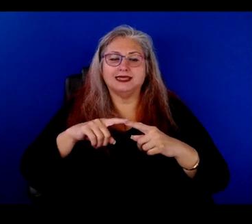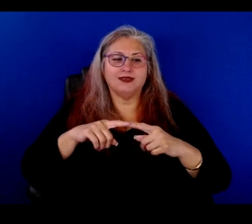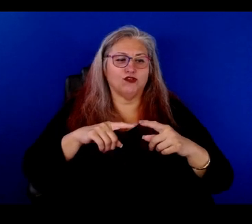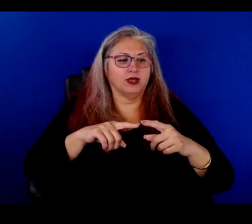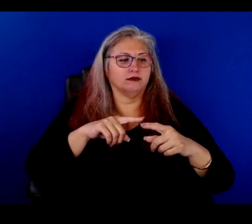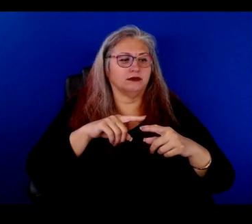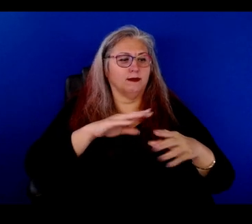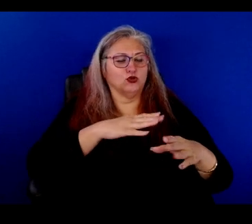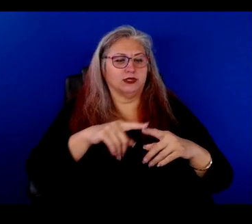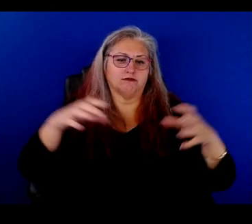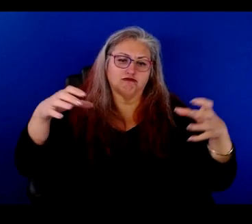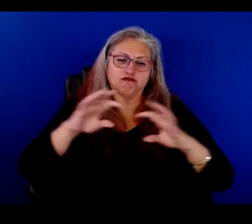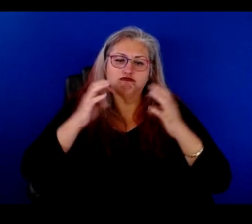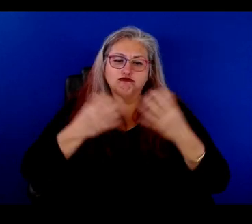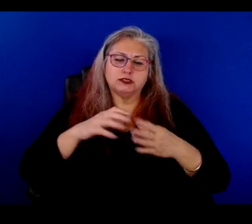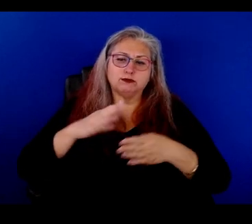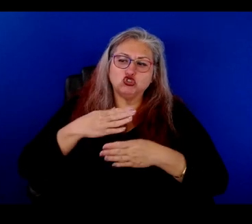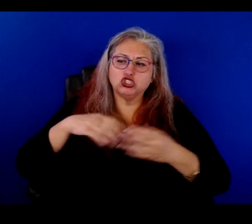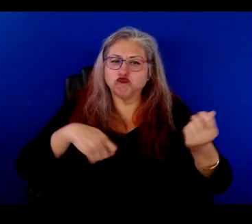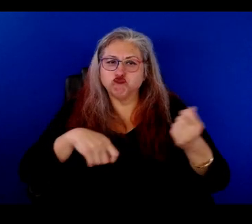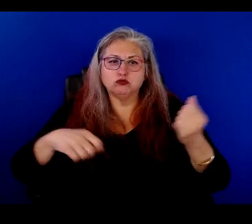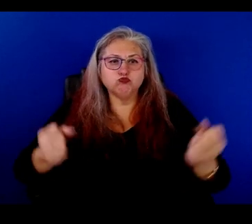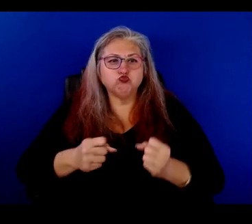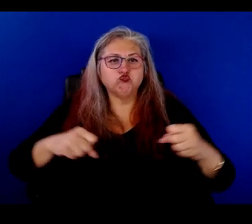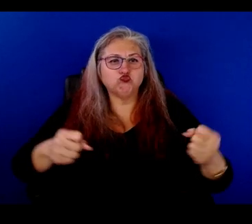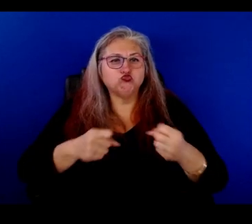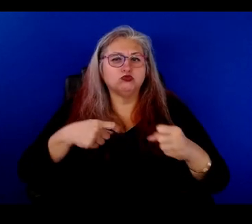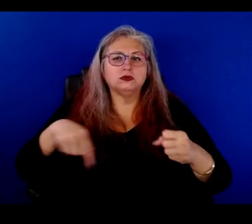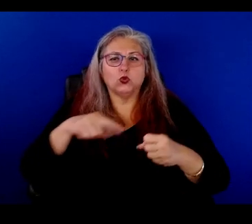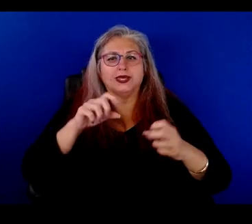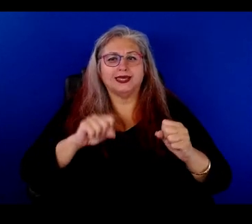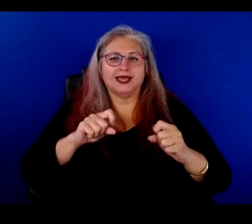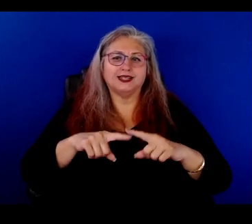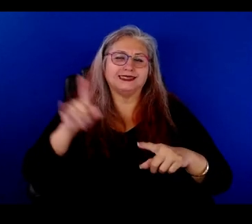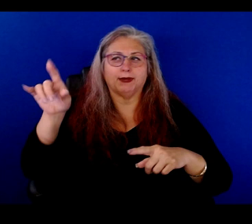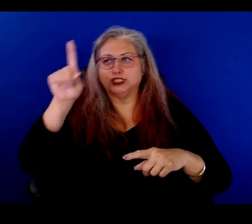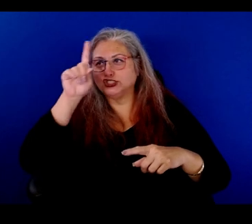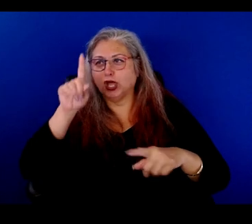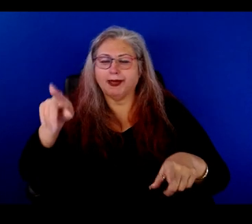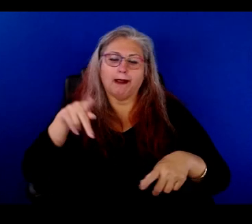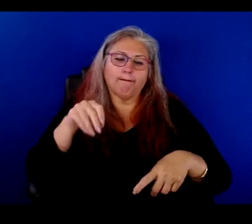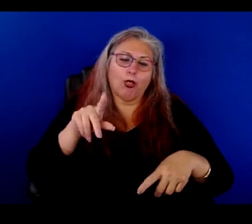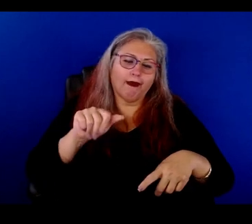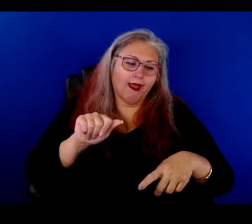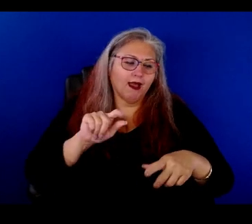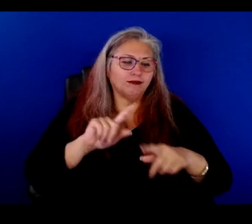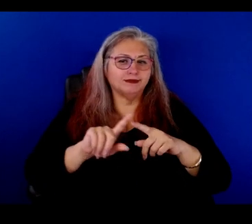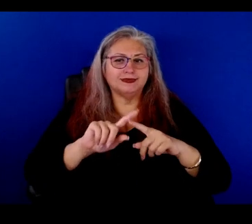And they're making music because that, you know, we can get into it and that, you know, Germany, German polkas, you know,